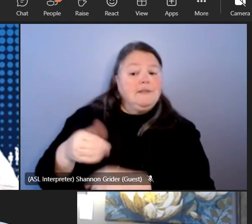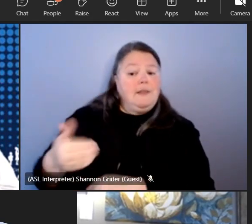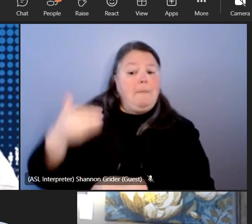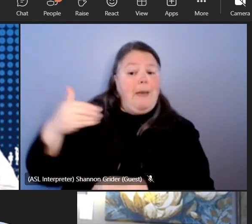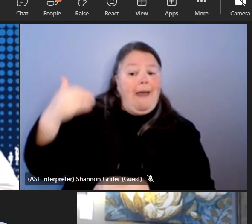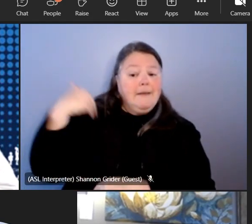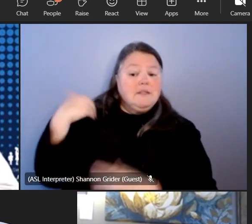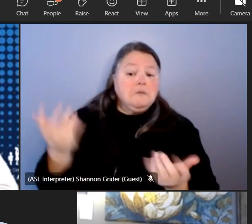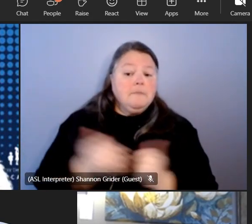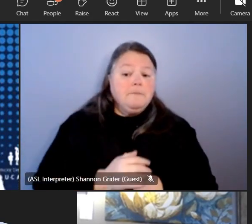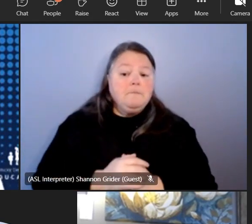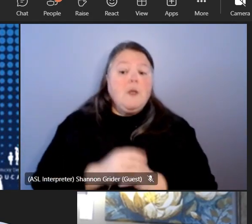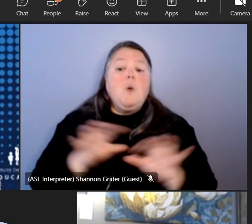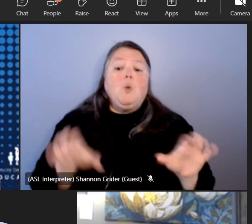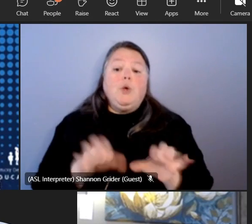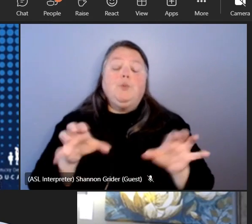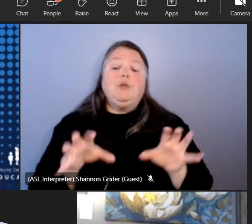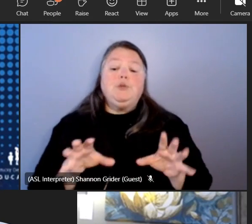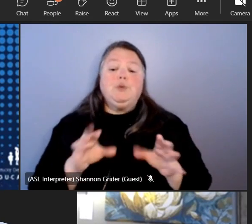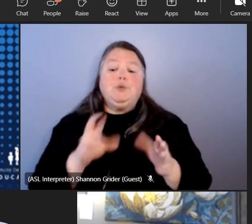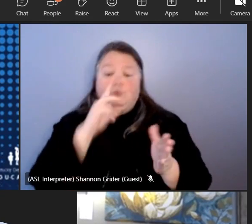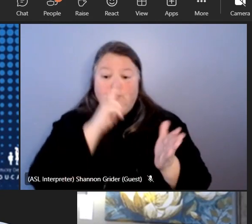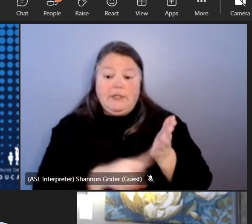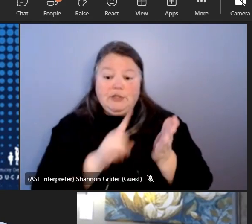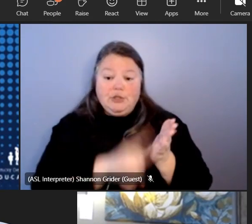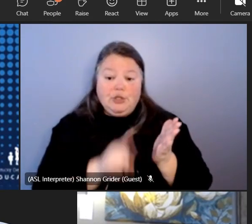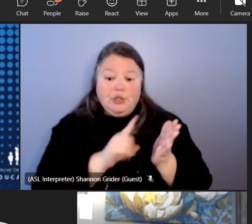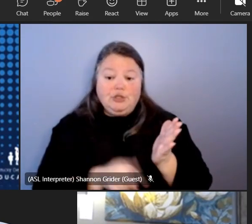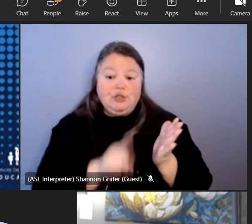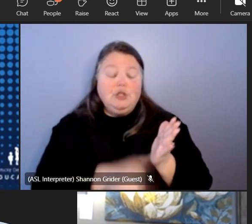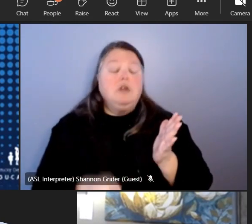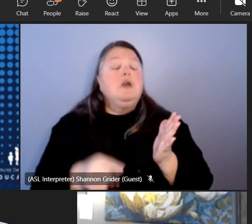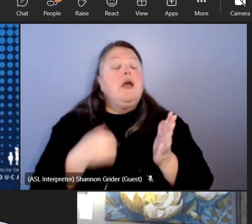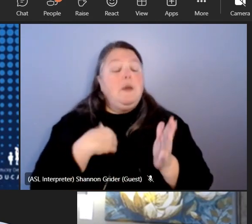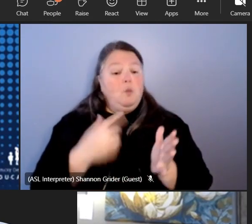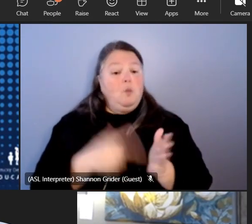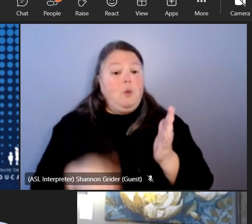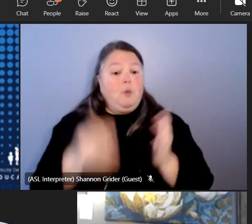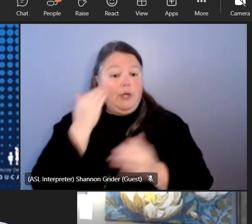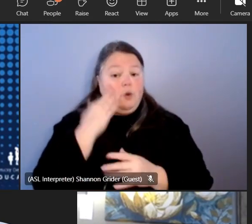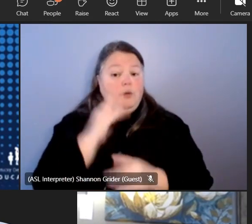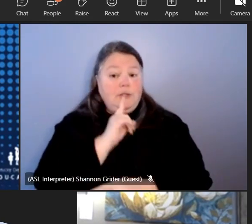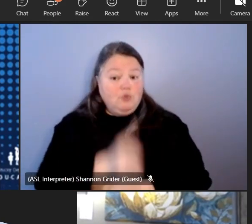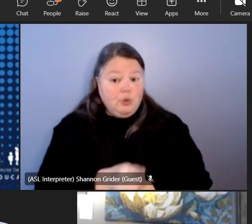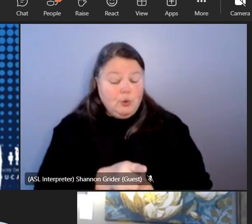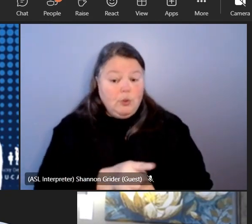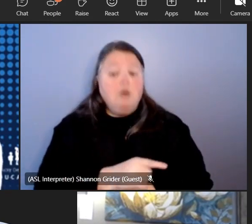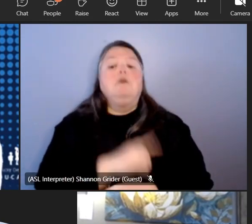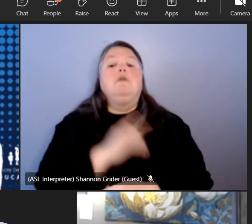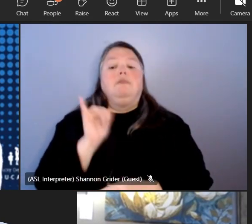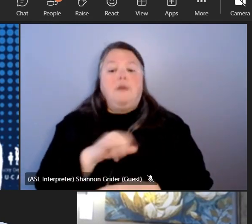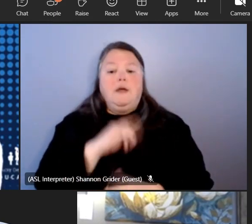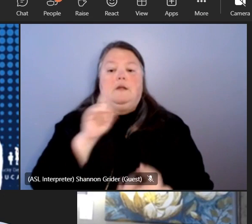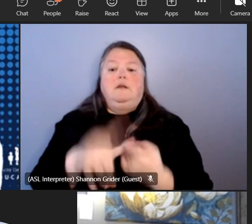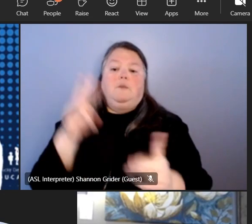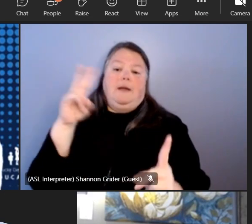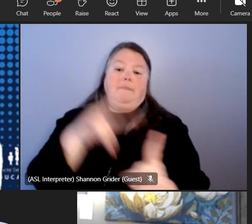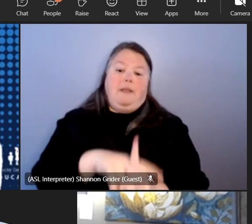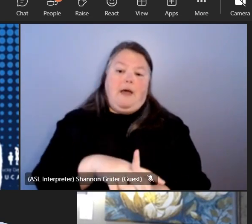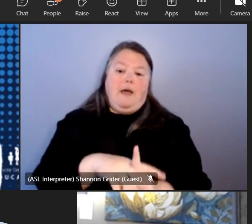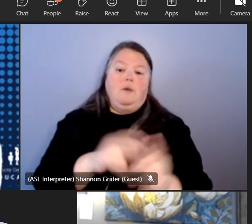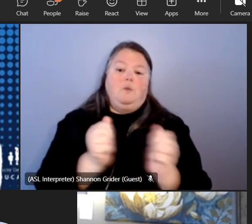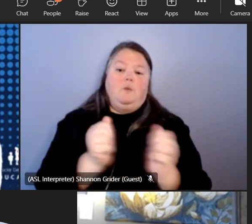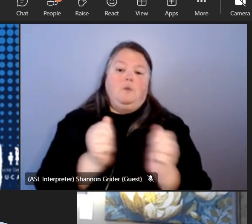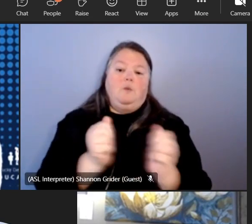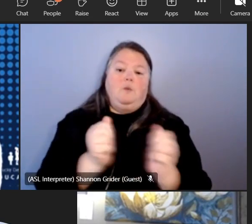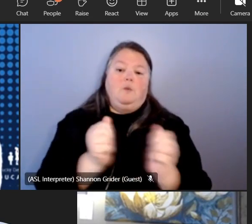use research we look and sort of see what has sort of been shown to be true and then we apply it within the particular setting that